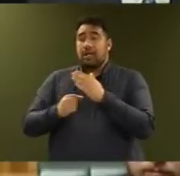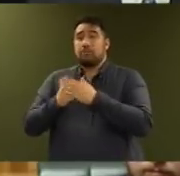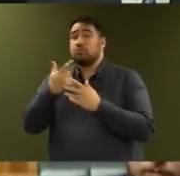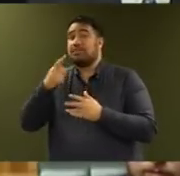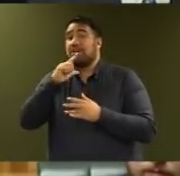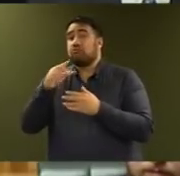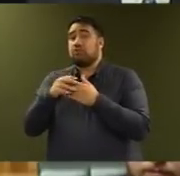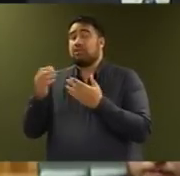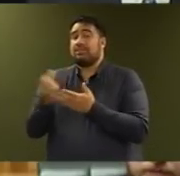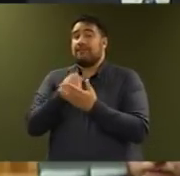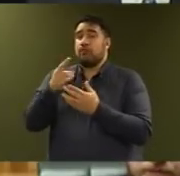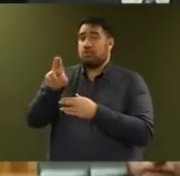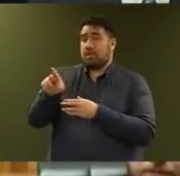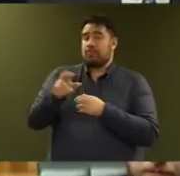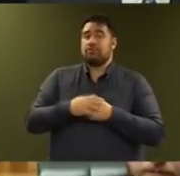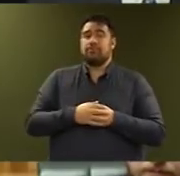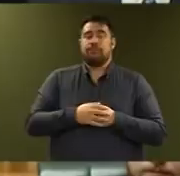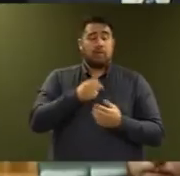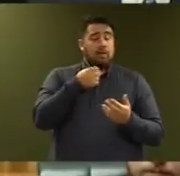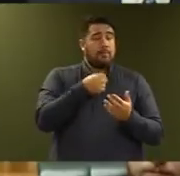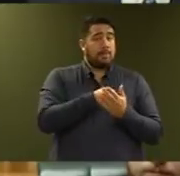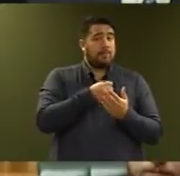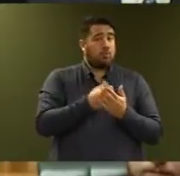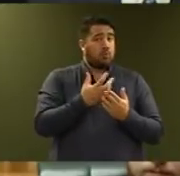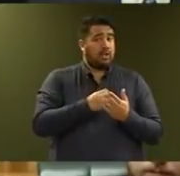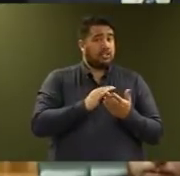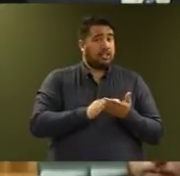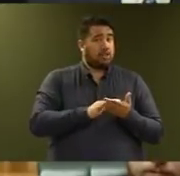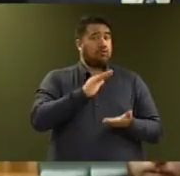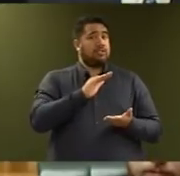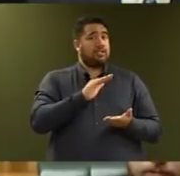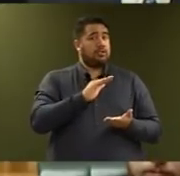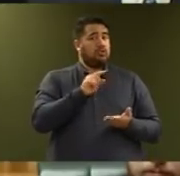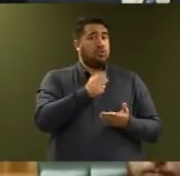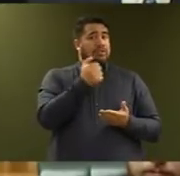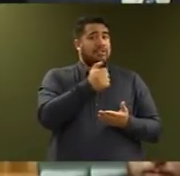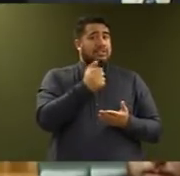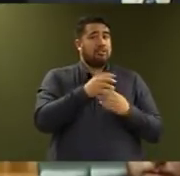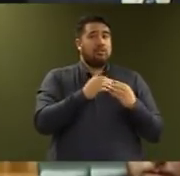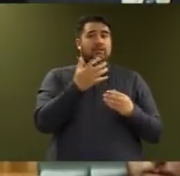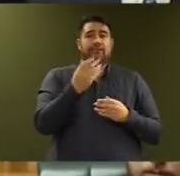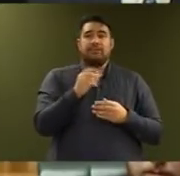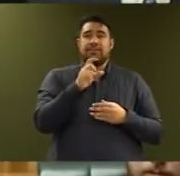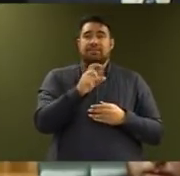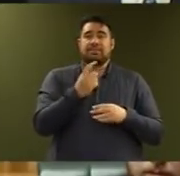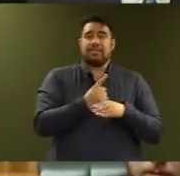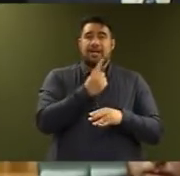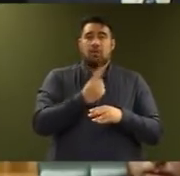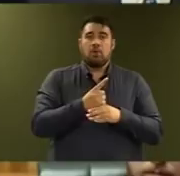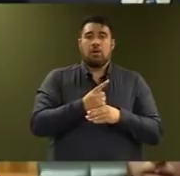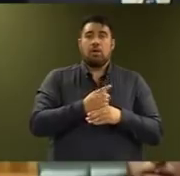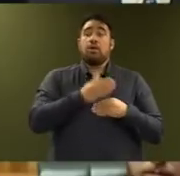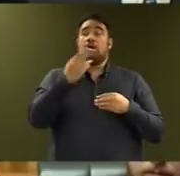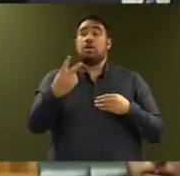The minimum wage increased to $16.50 an hour from April, and this will rise in phases to $20 per hour by